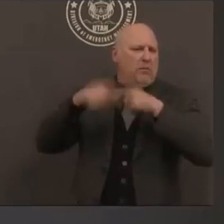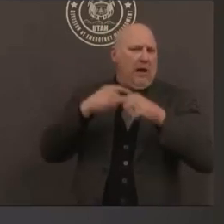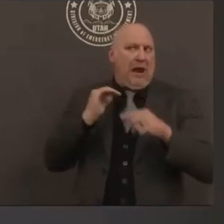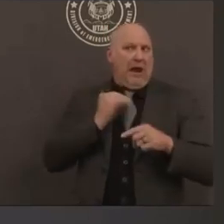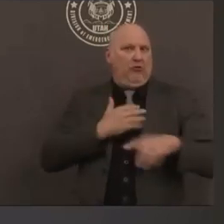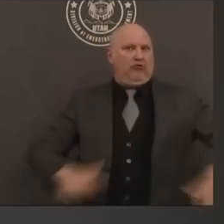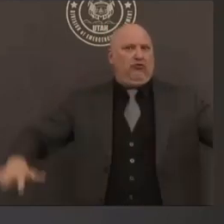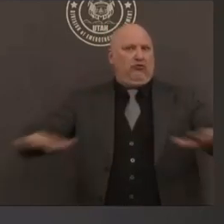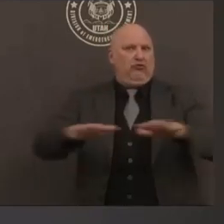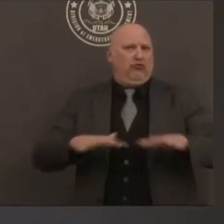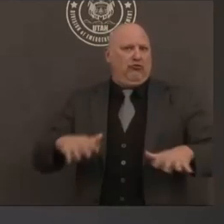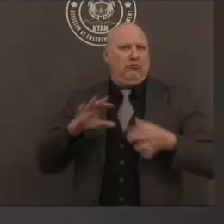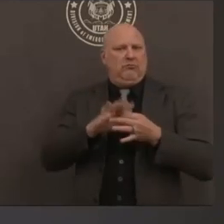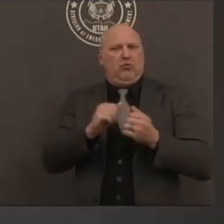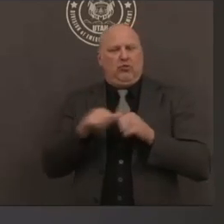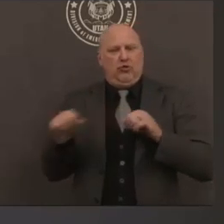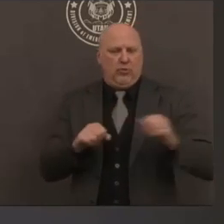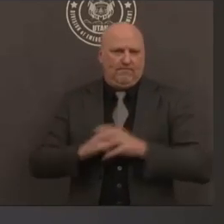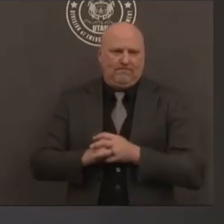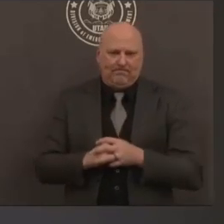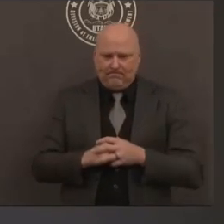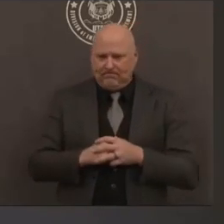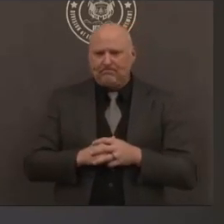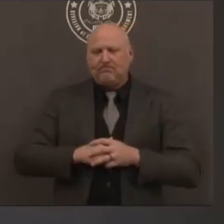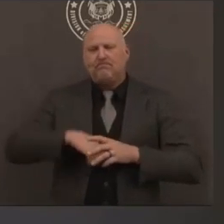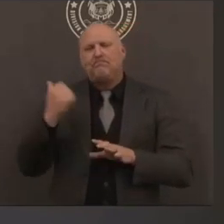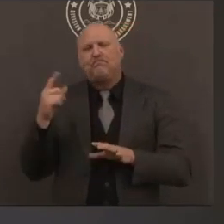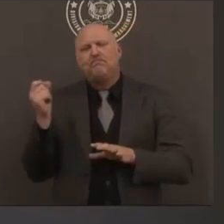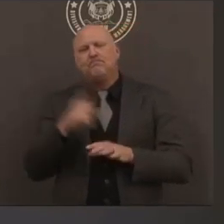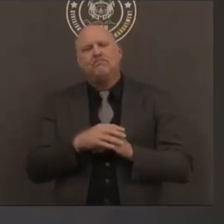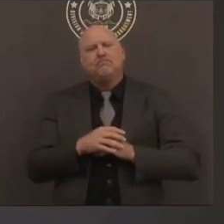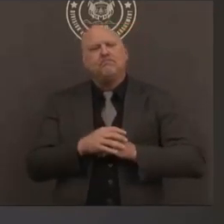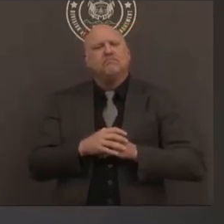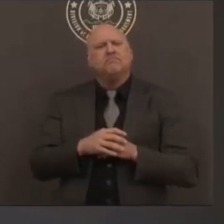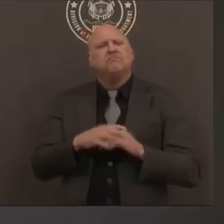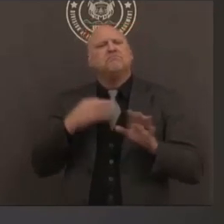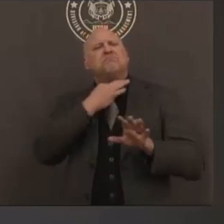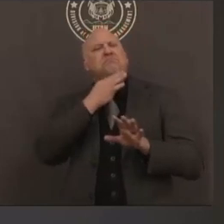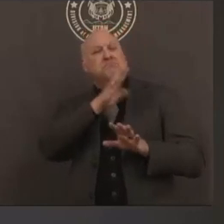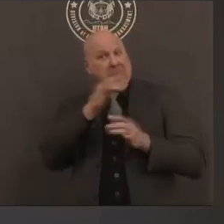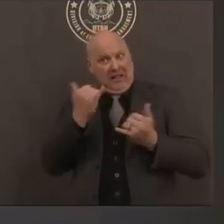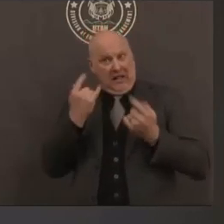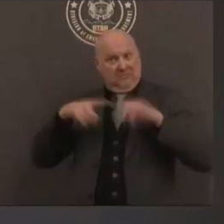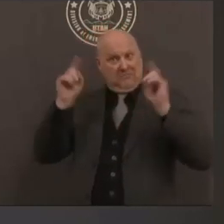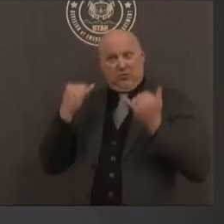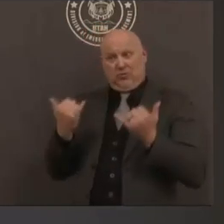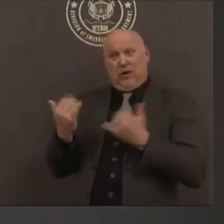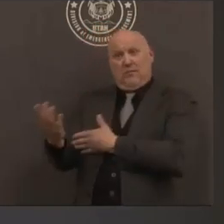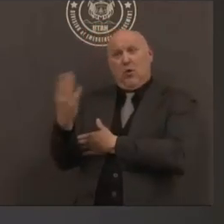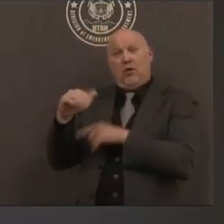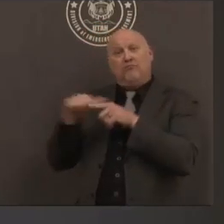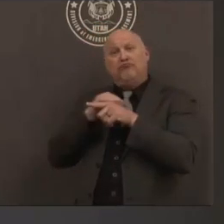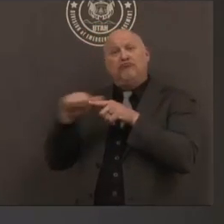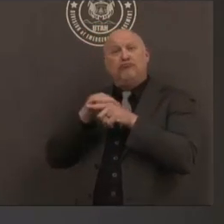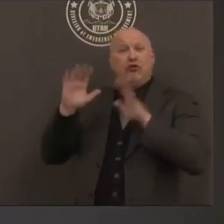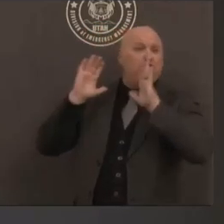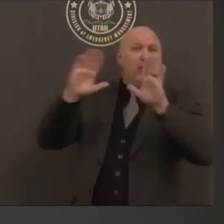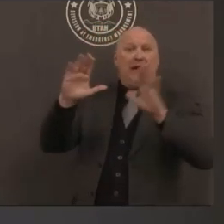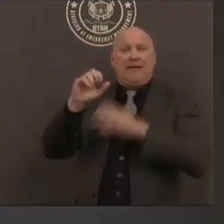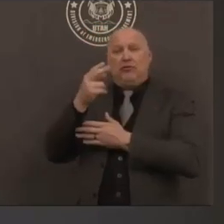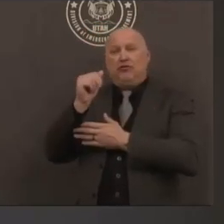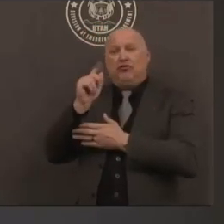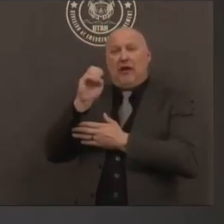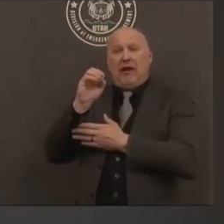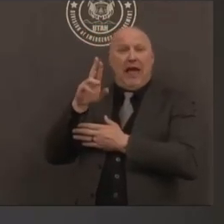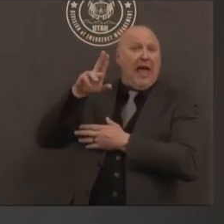hey can you tell us how the great shakeout went today in its virtual format were there things that couldn't be enacted that normally would be